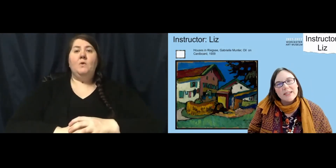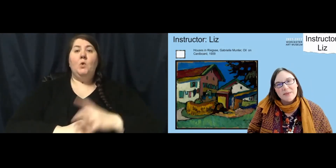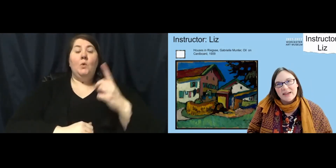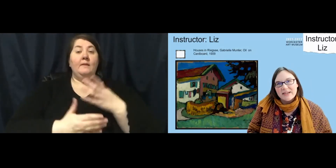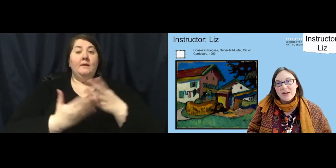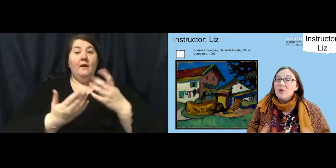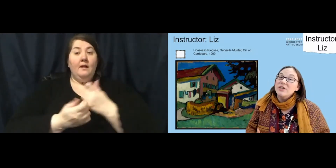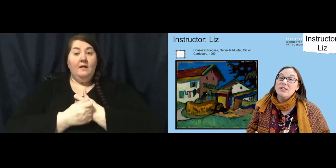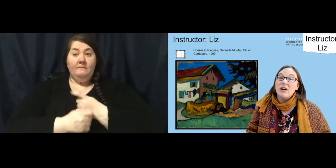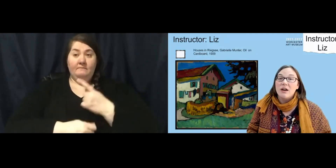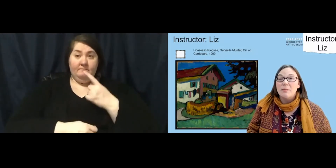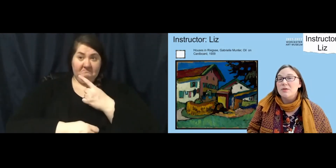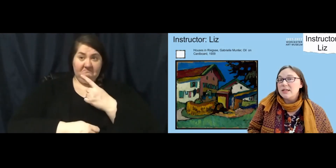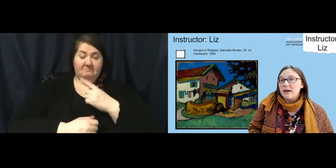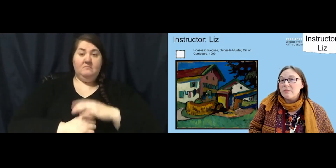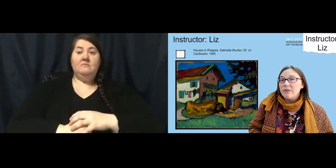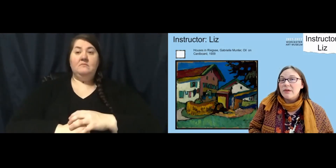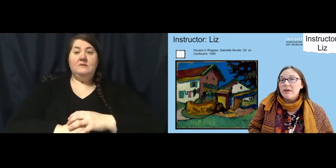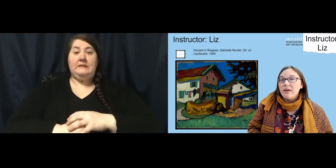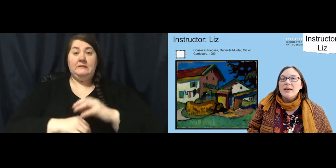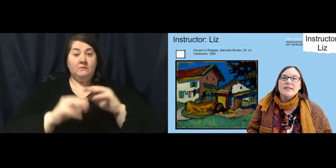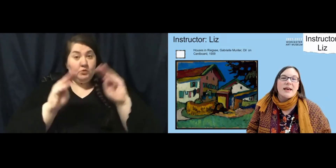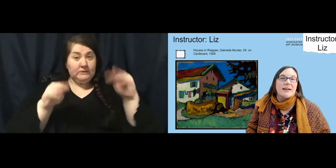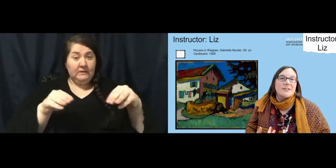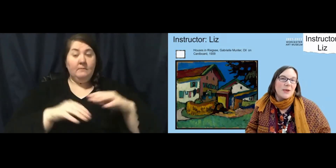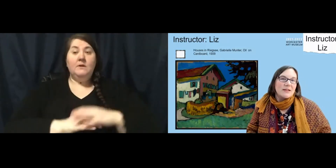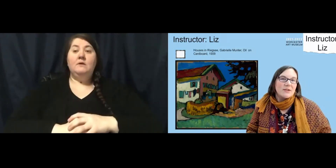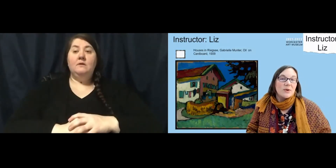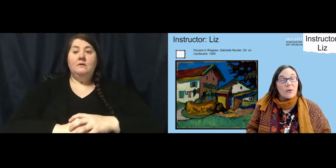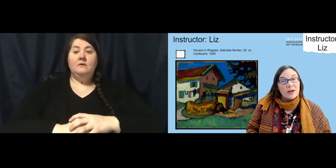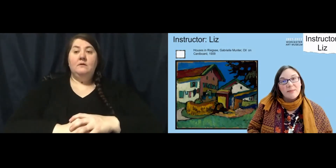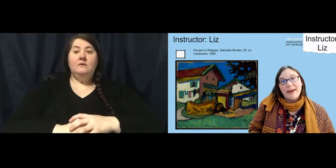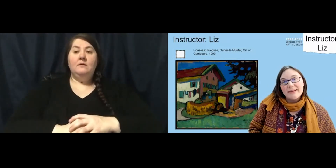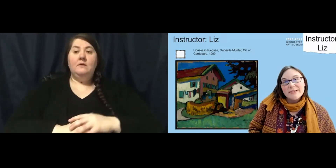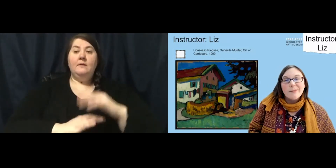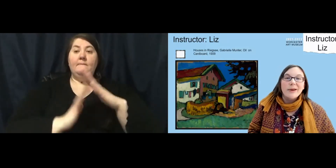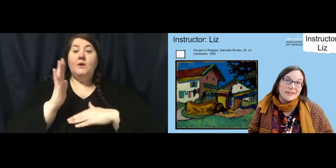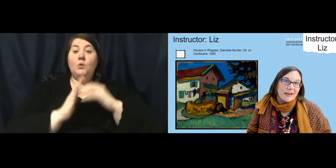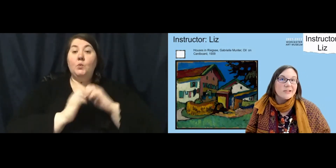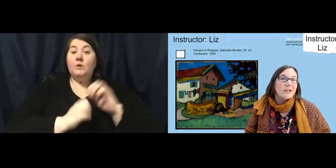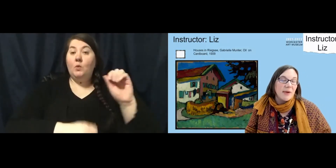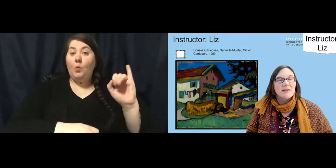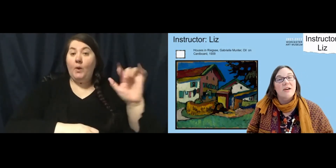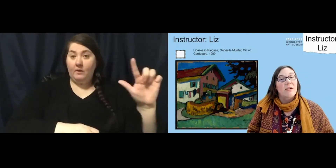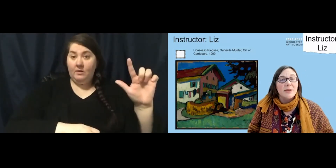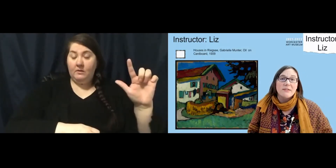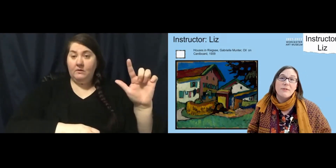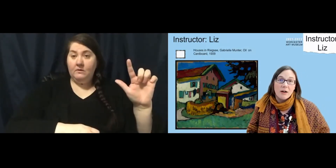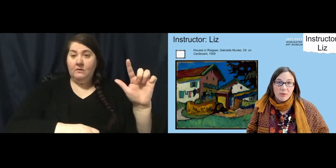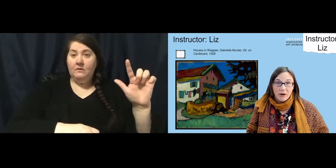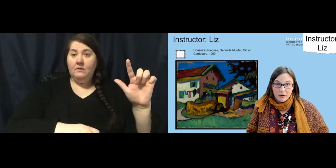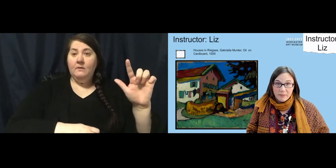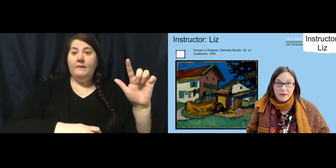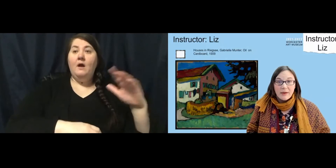about this piece, which is hung in our museum, is that it's painted with oil paints, but it's actually painted on a piece